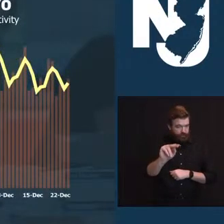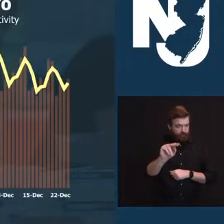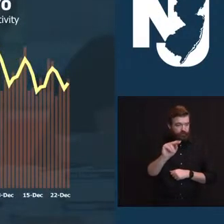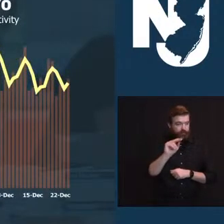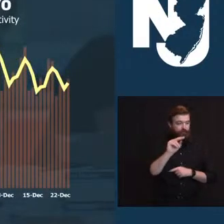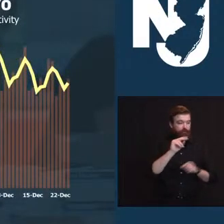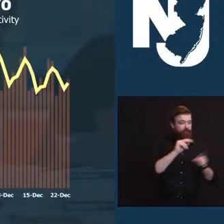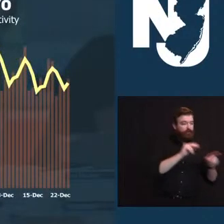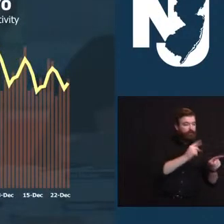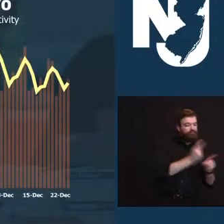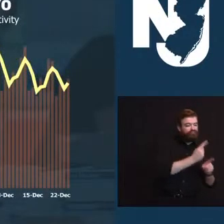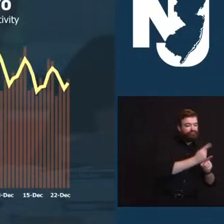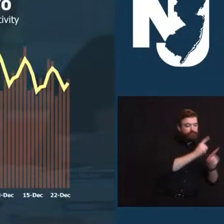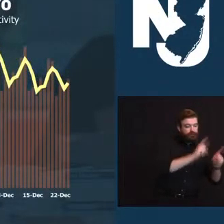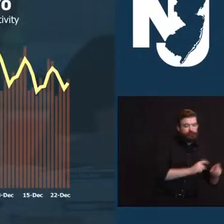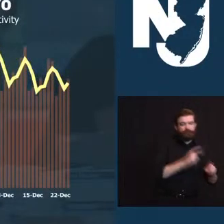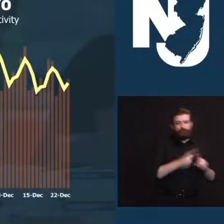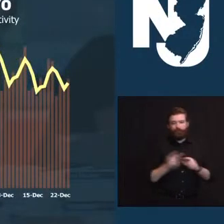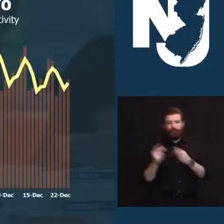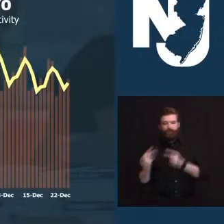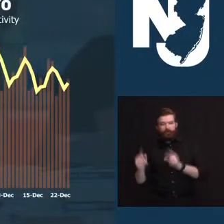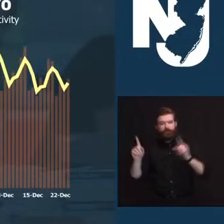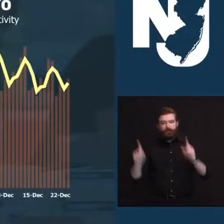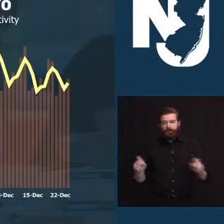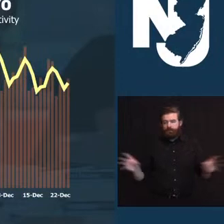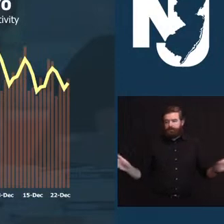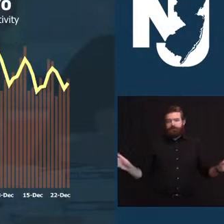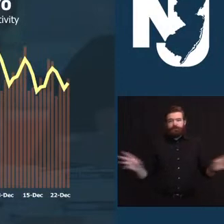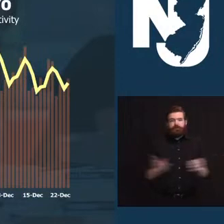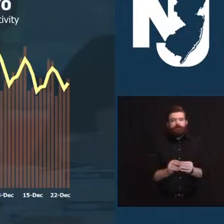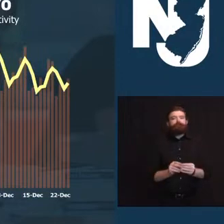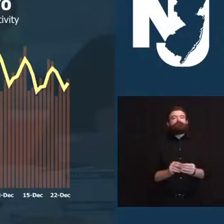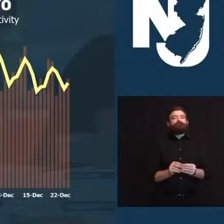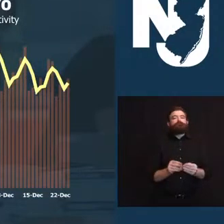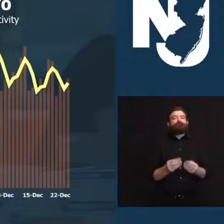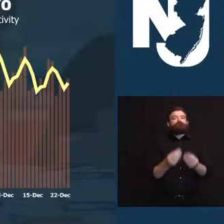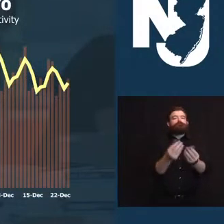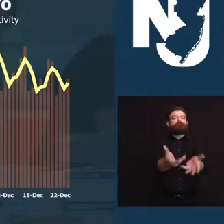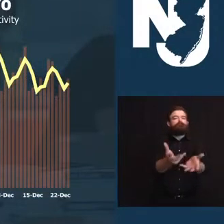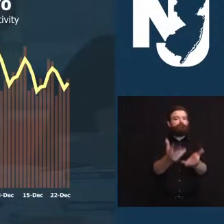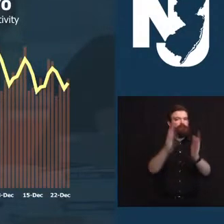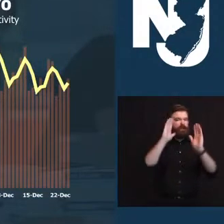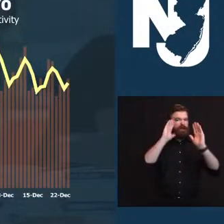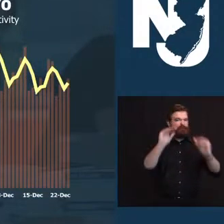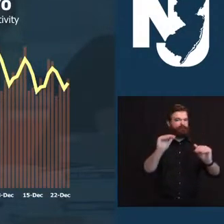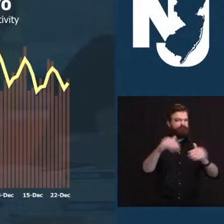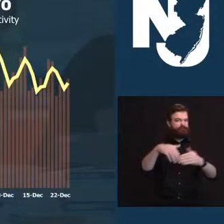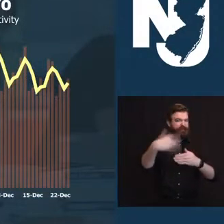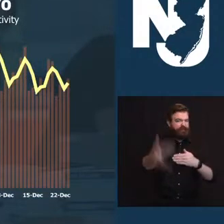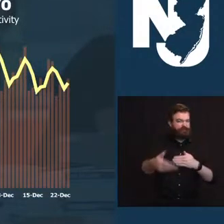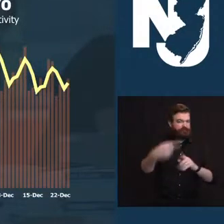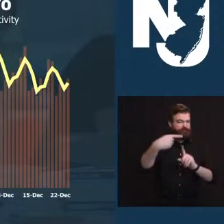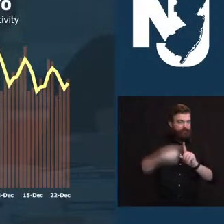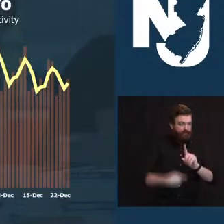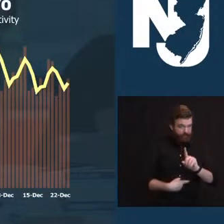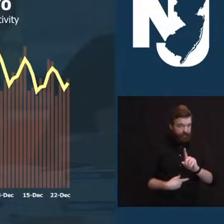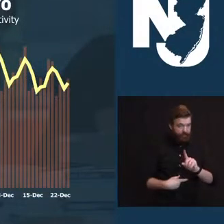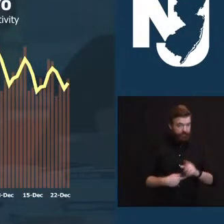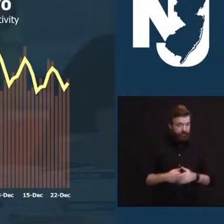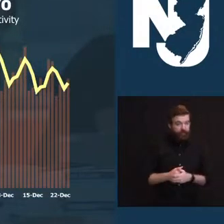,288 PCR tests recorded on Christmas Eve was 10.98%.